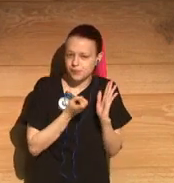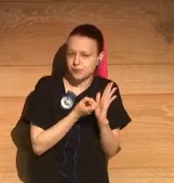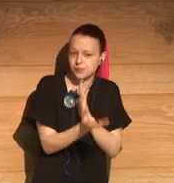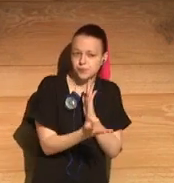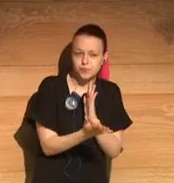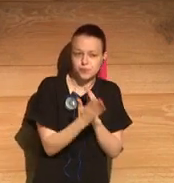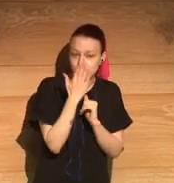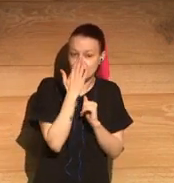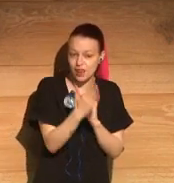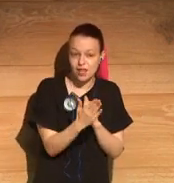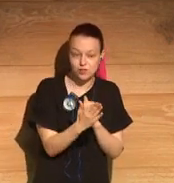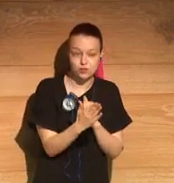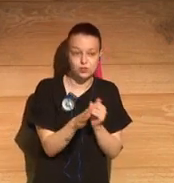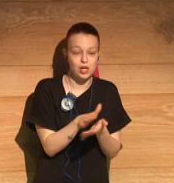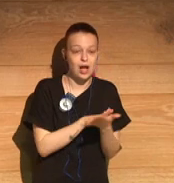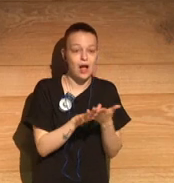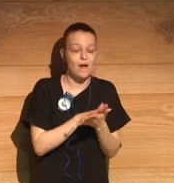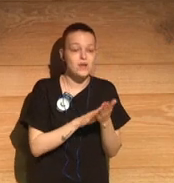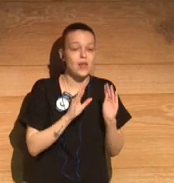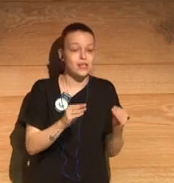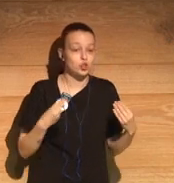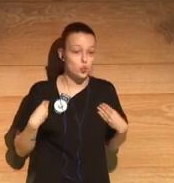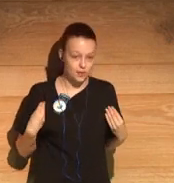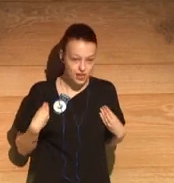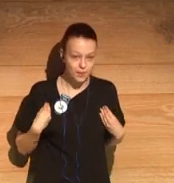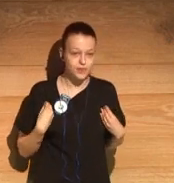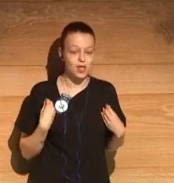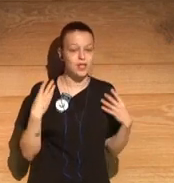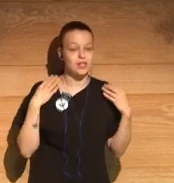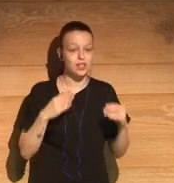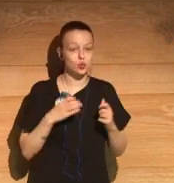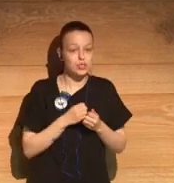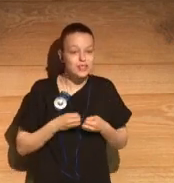about a part of his life.